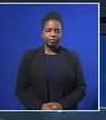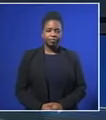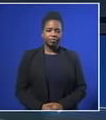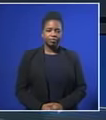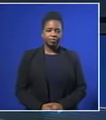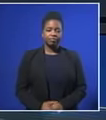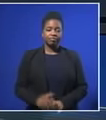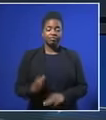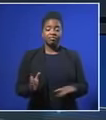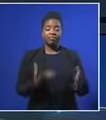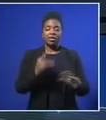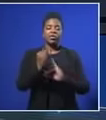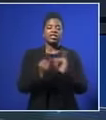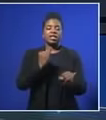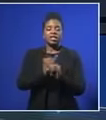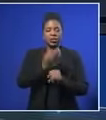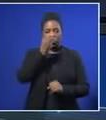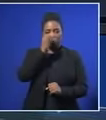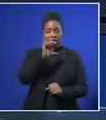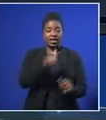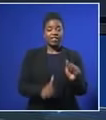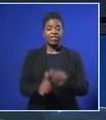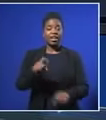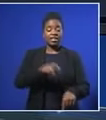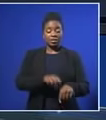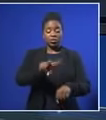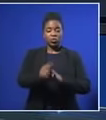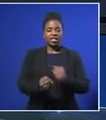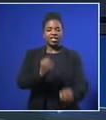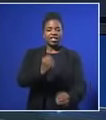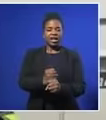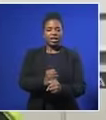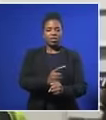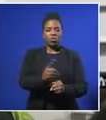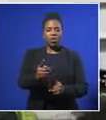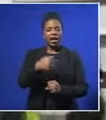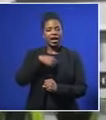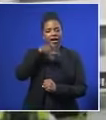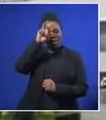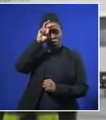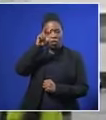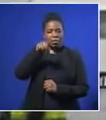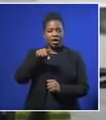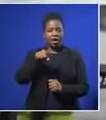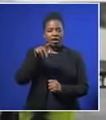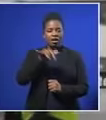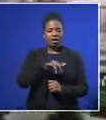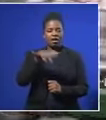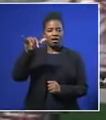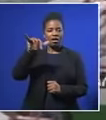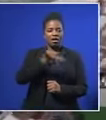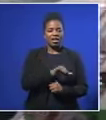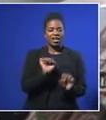Let's take a quick look at international news now. For the first time in 20 years, there are commercial flights between Ethiopia and